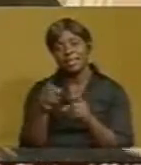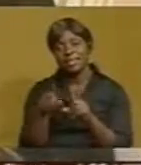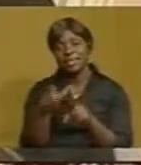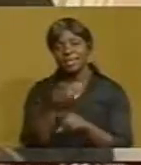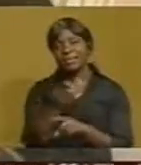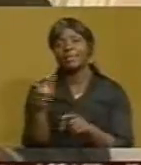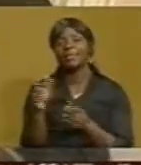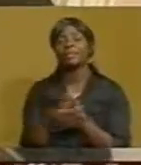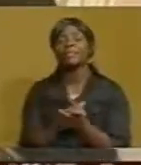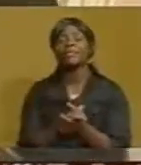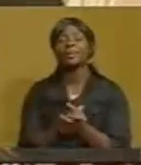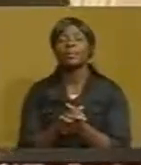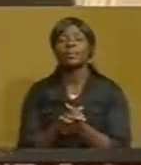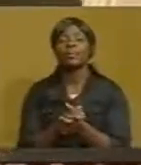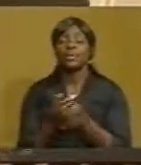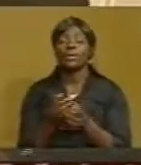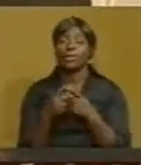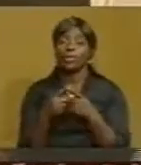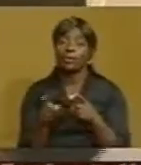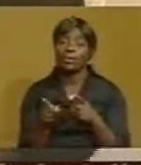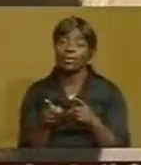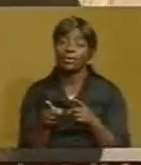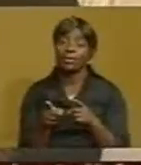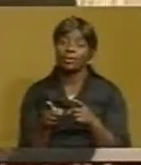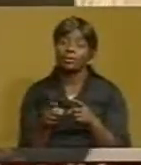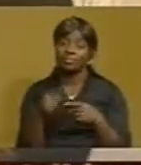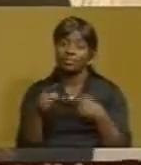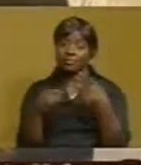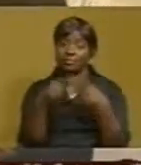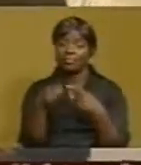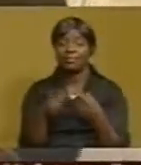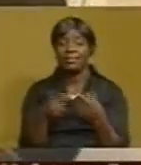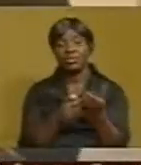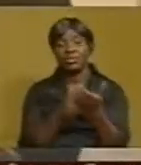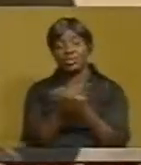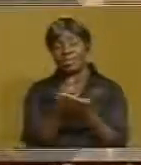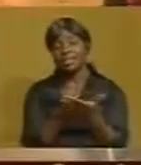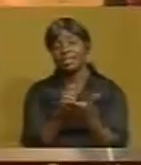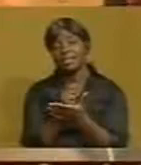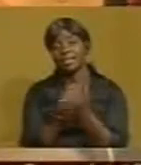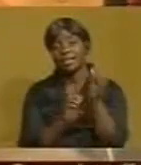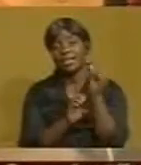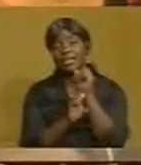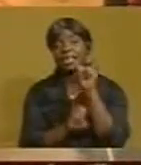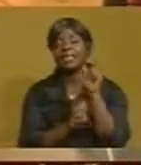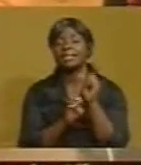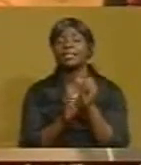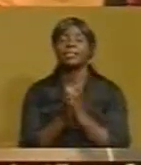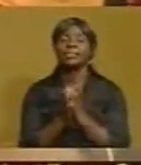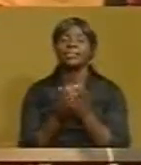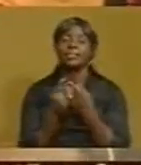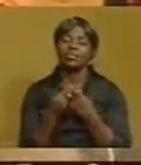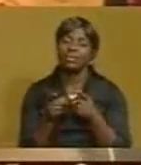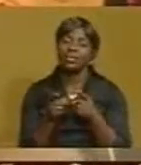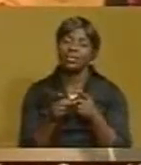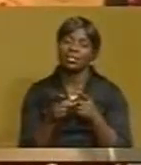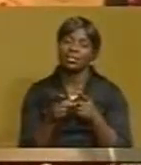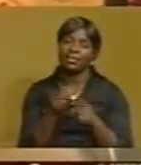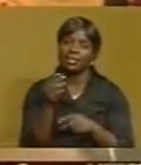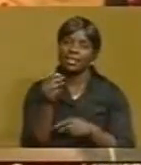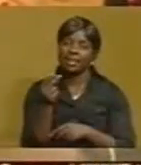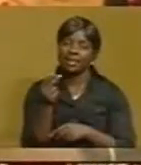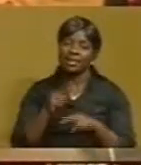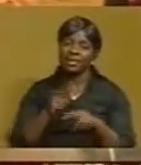TUMU decided towards greater independence on domestic sources and